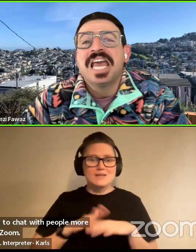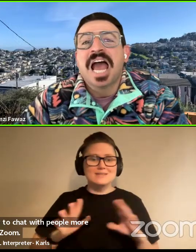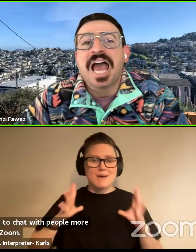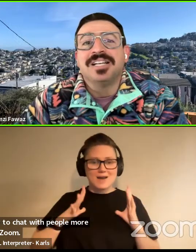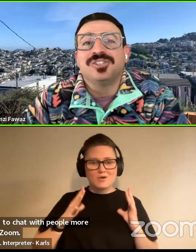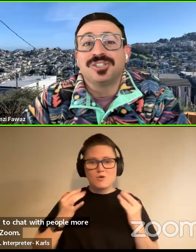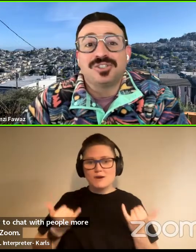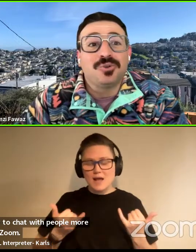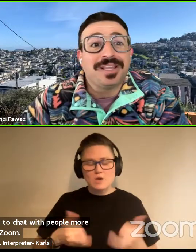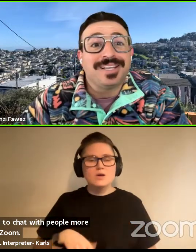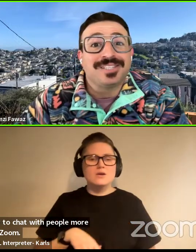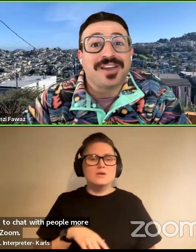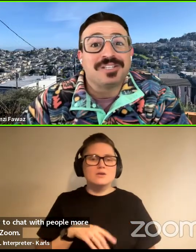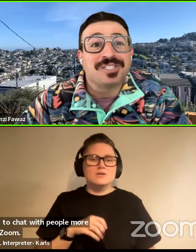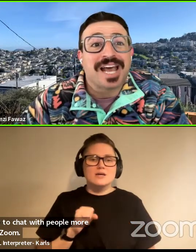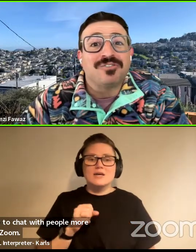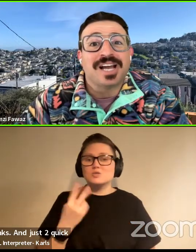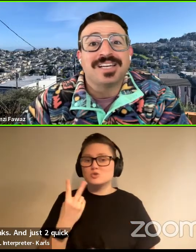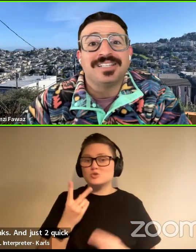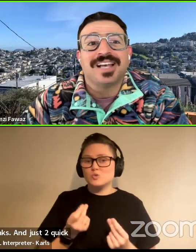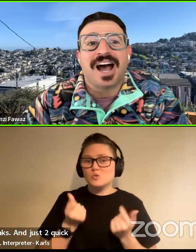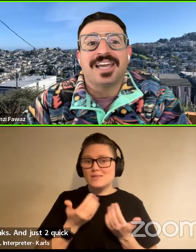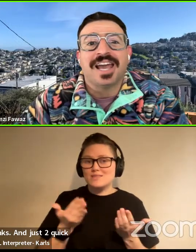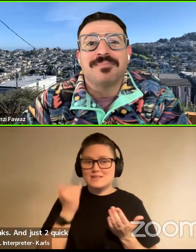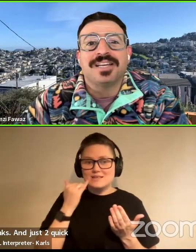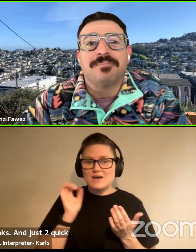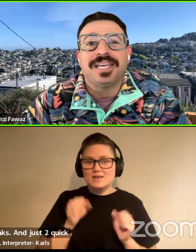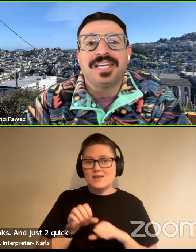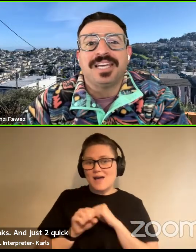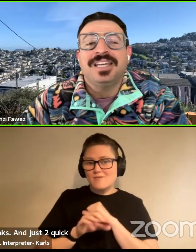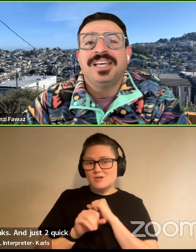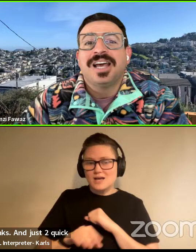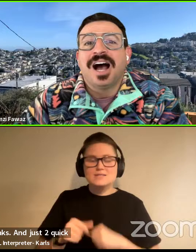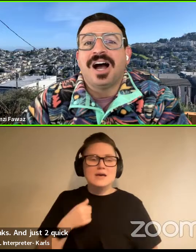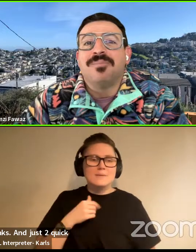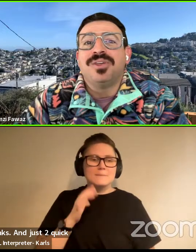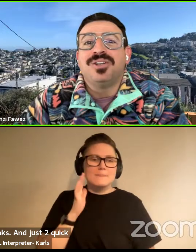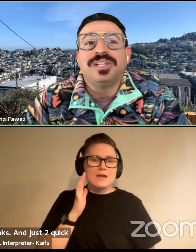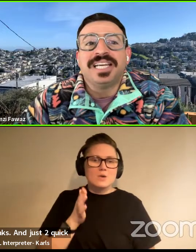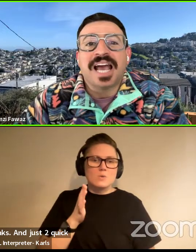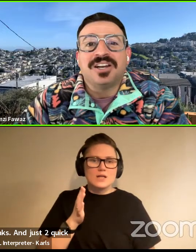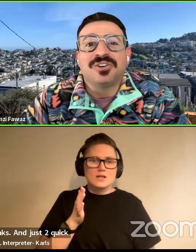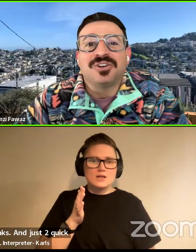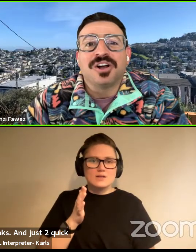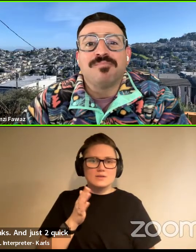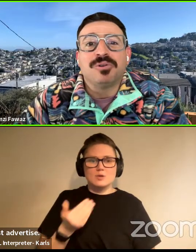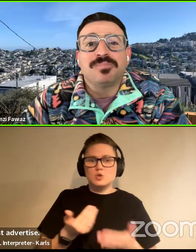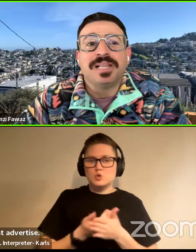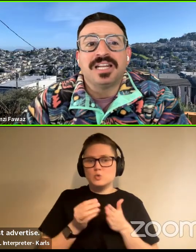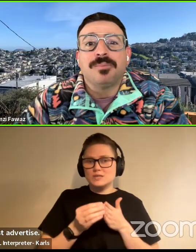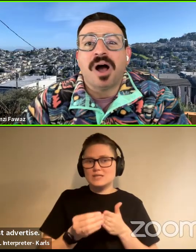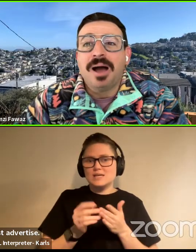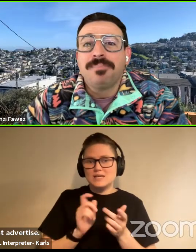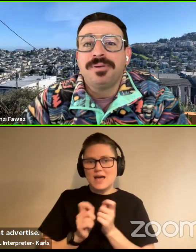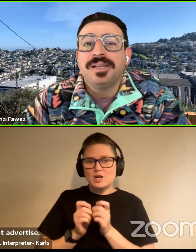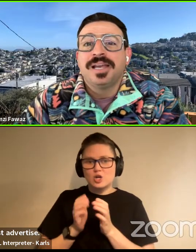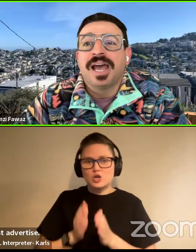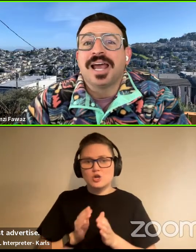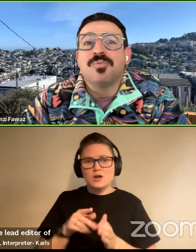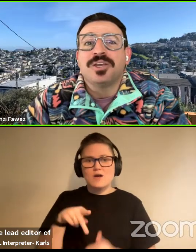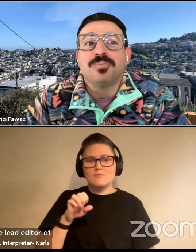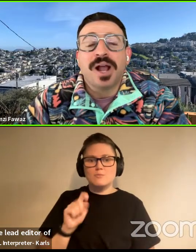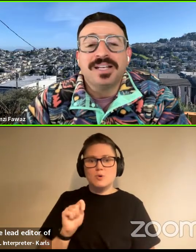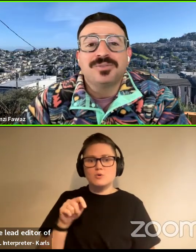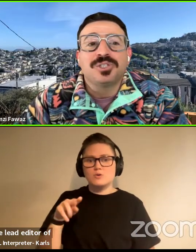breaks and just two quick things. I could just advertise, I am going to be, uh, the new lead editor of post-millennial pop